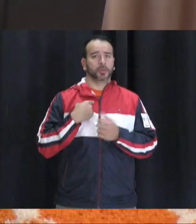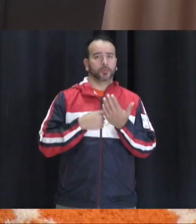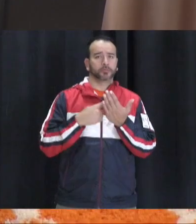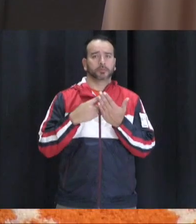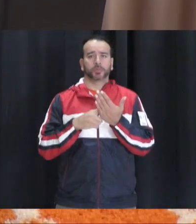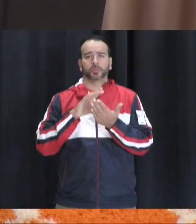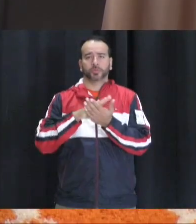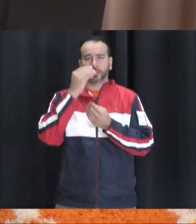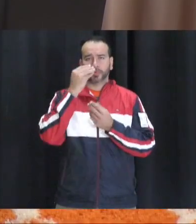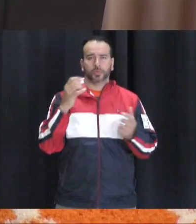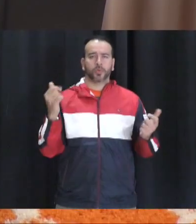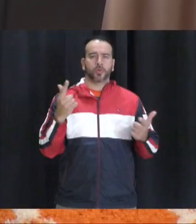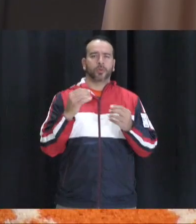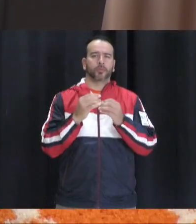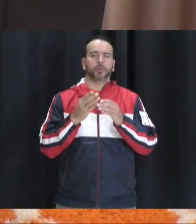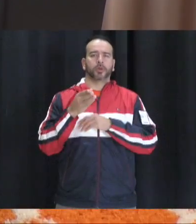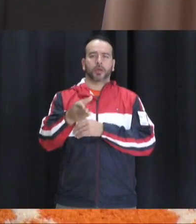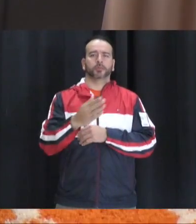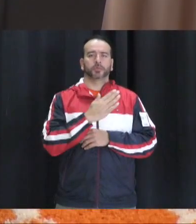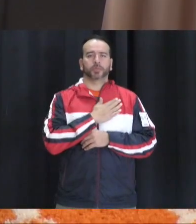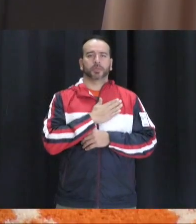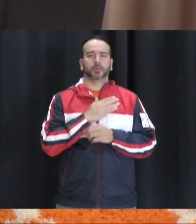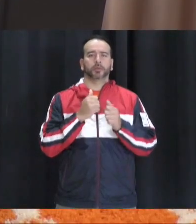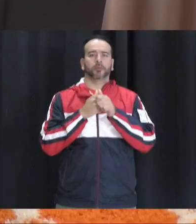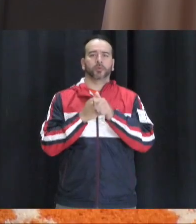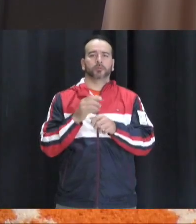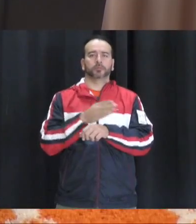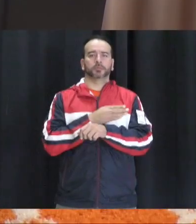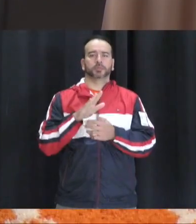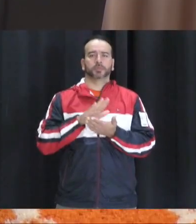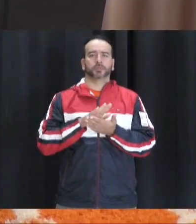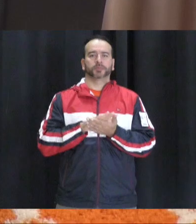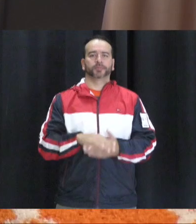about school news. All this and more coming up right after the pledge followed by the alma mater.